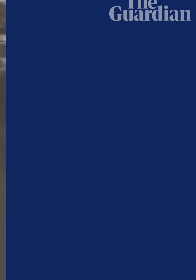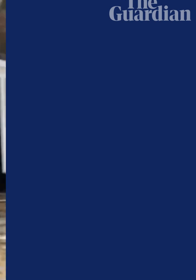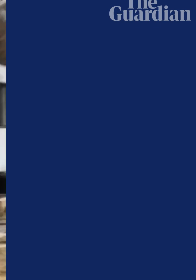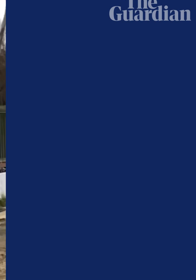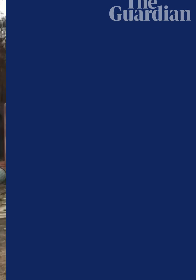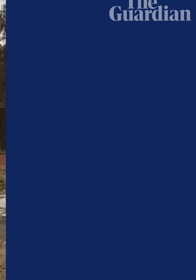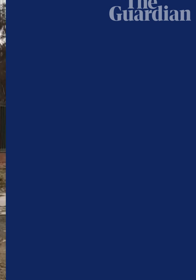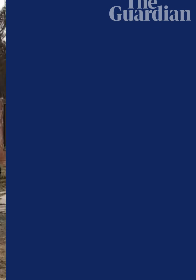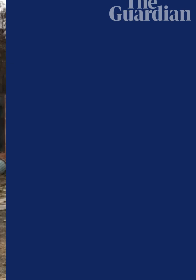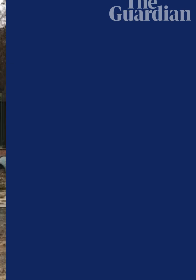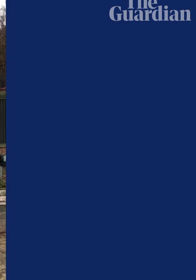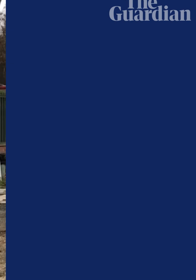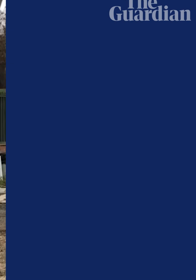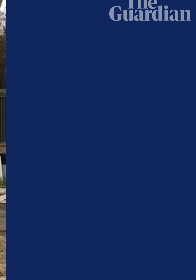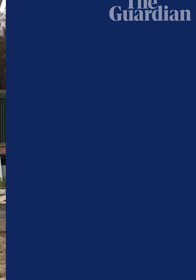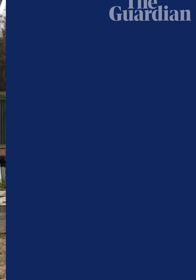Hello?